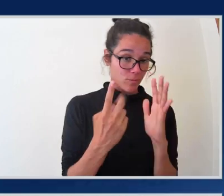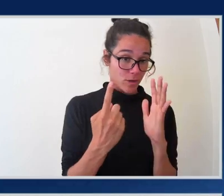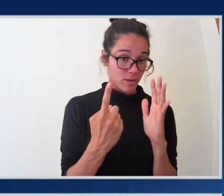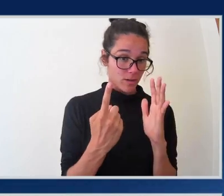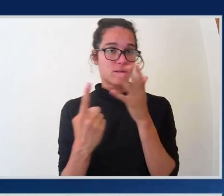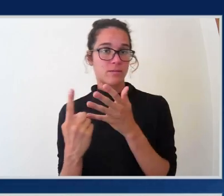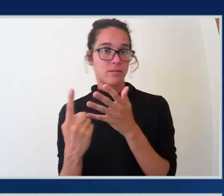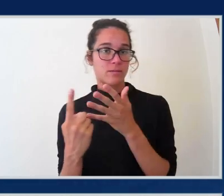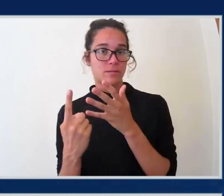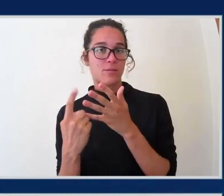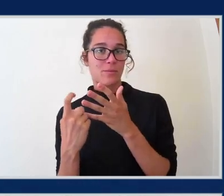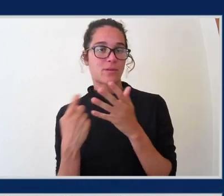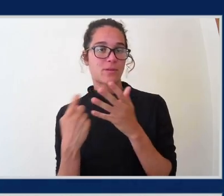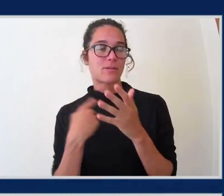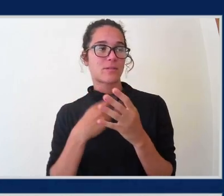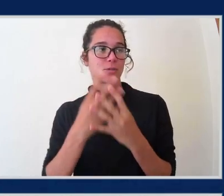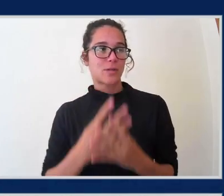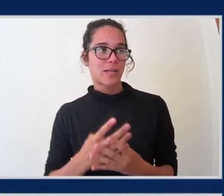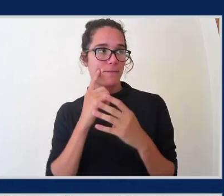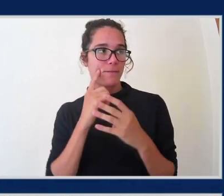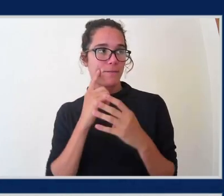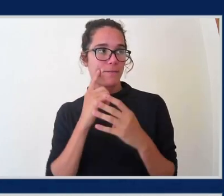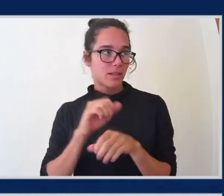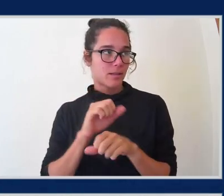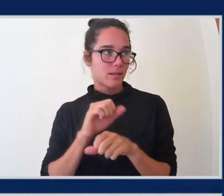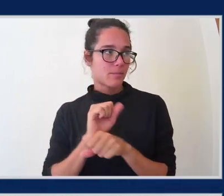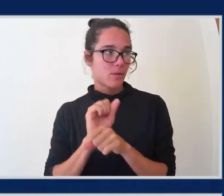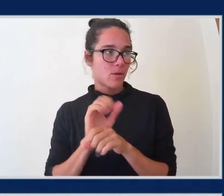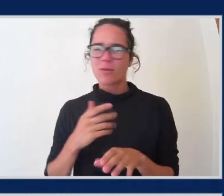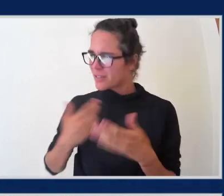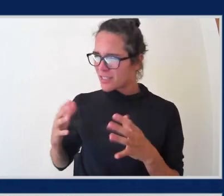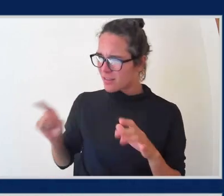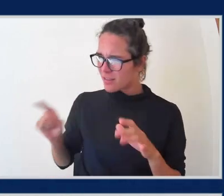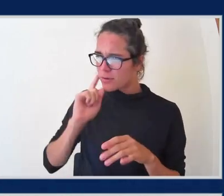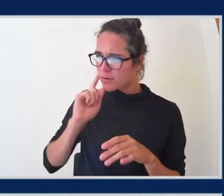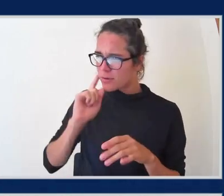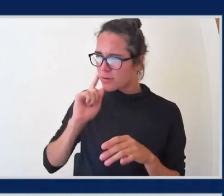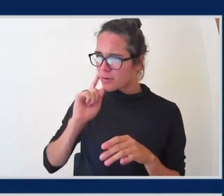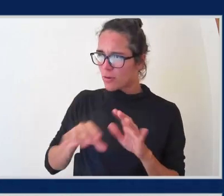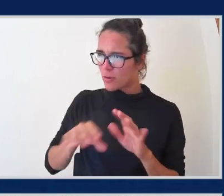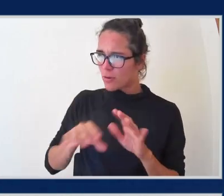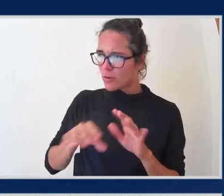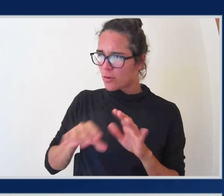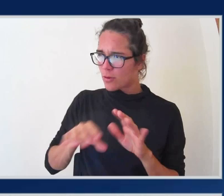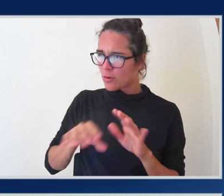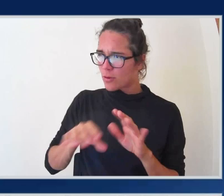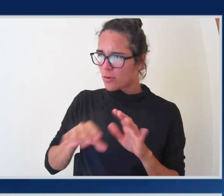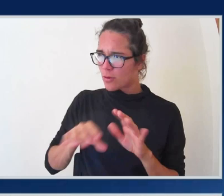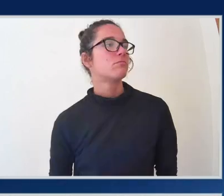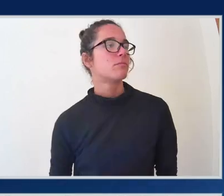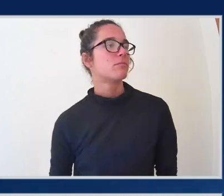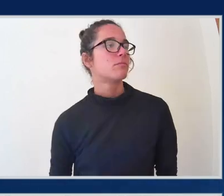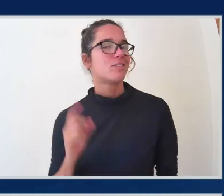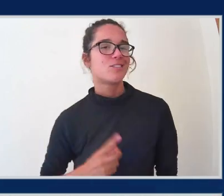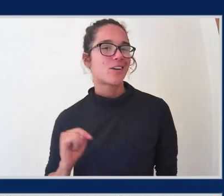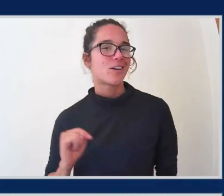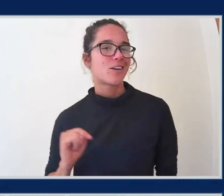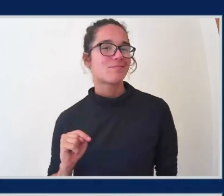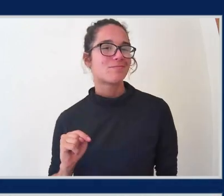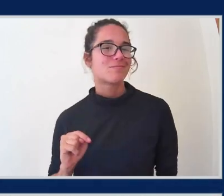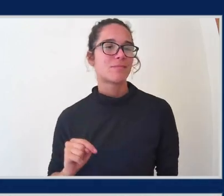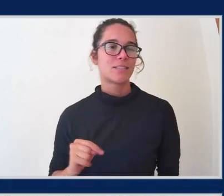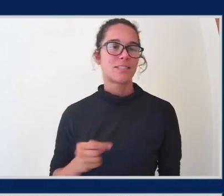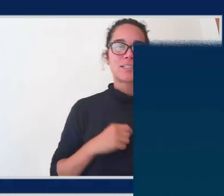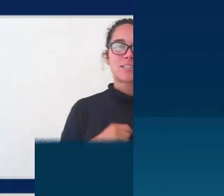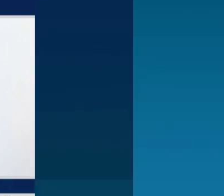performance. We did that one in the recording. Oh, darn it. So stay tuned. Well, stay tuned. Stay tuned for more things. For more things.